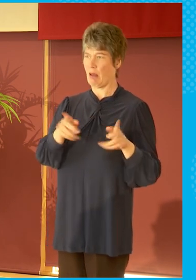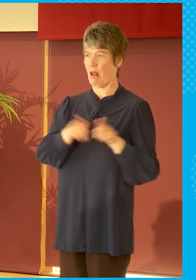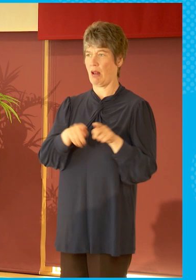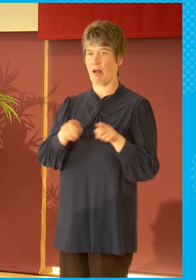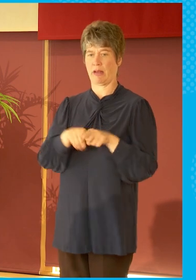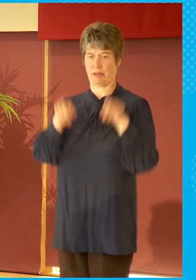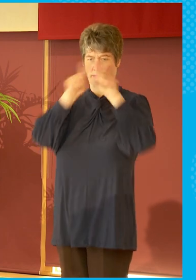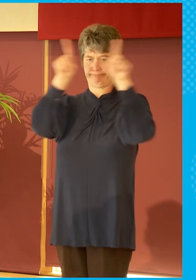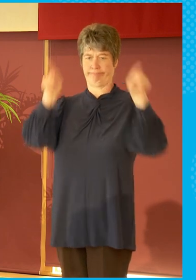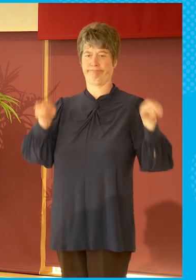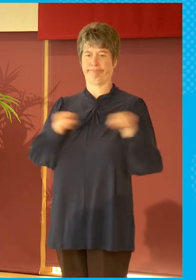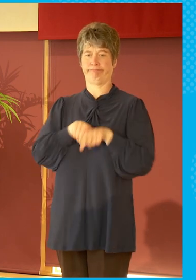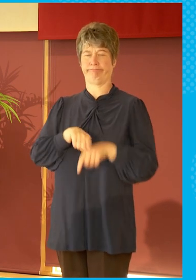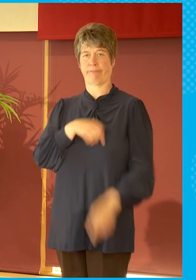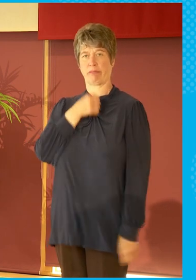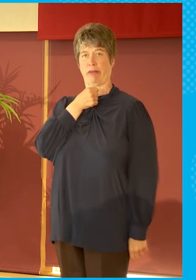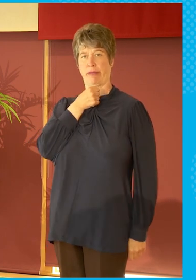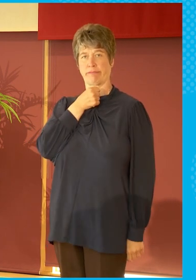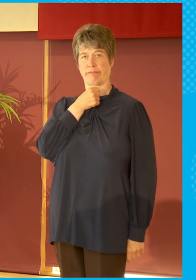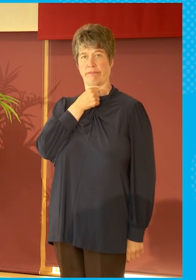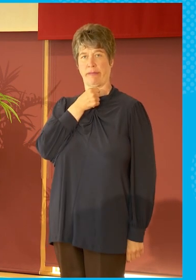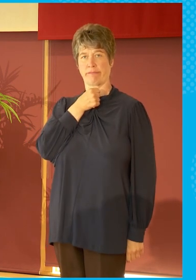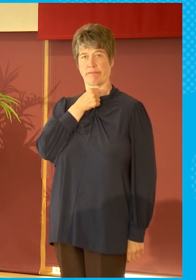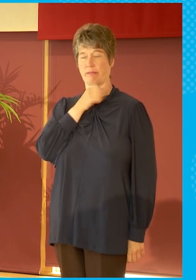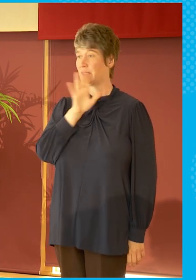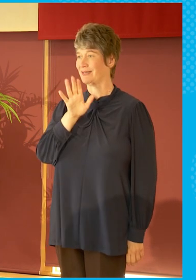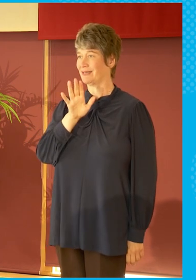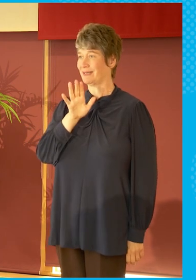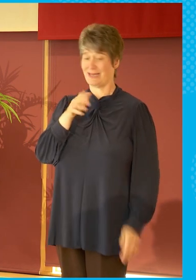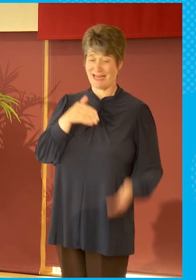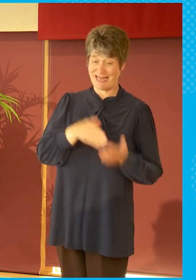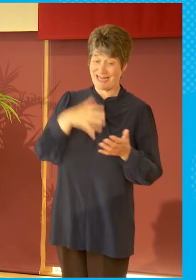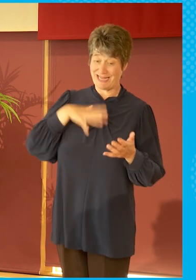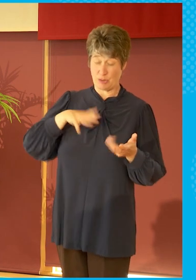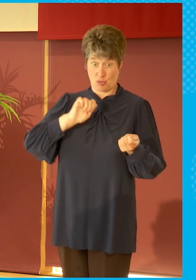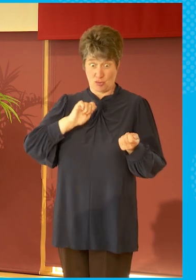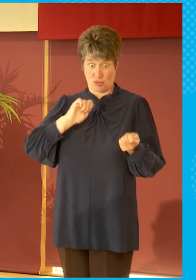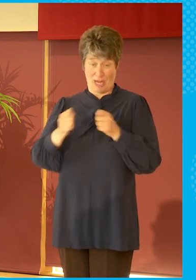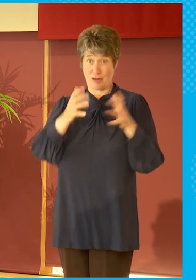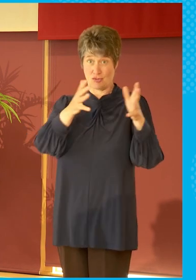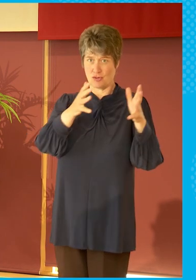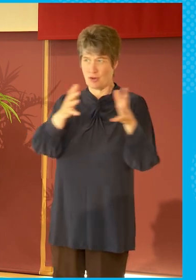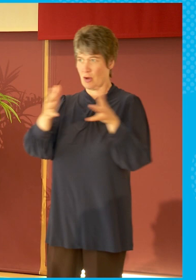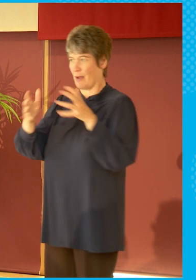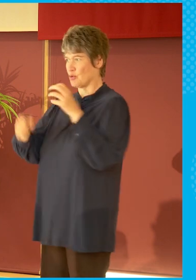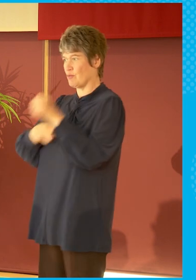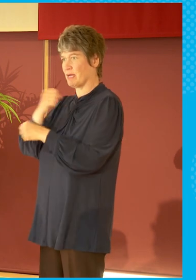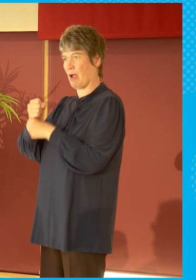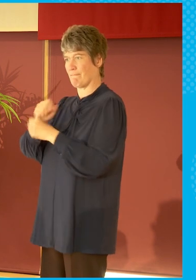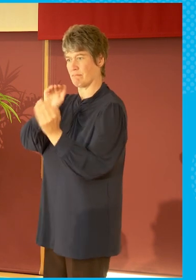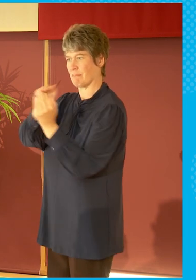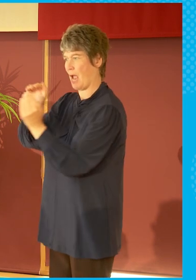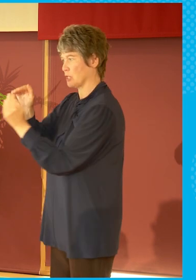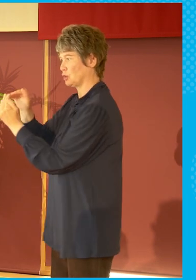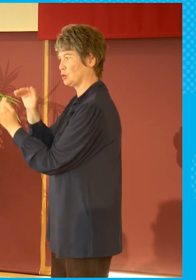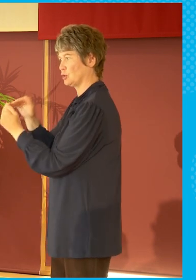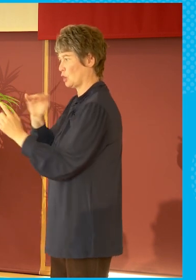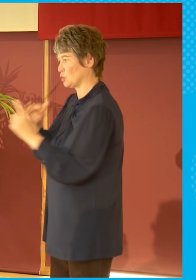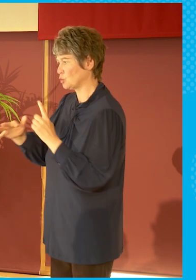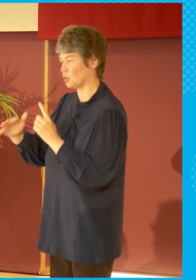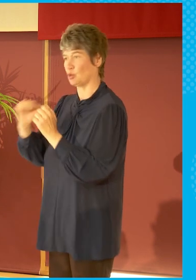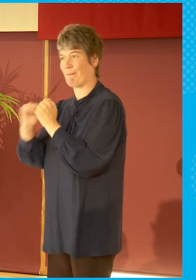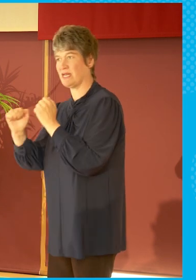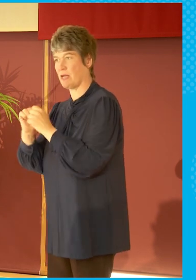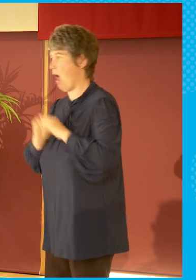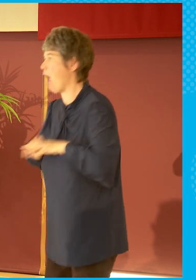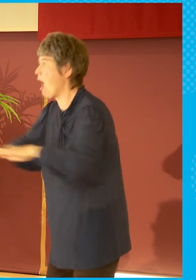newsroom, essentially TV newsroom to multi-platform newsroom. None of this is new. All newsrooms are doing that. I say we're not a TV newsroom. We